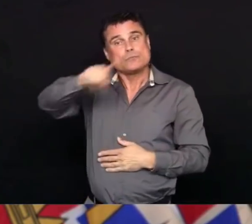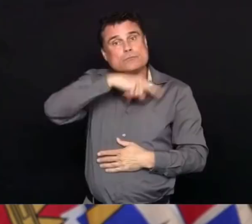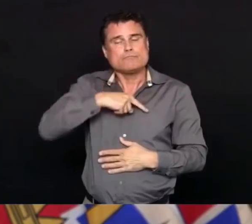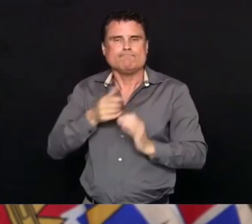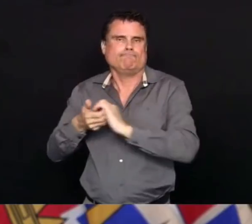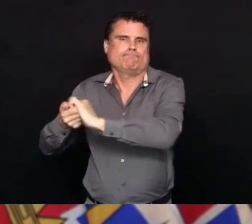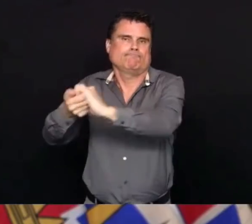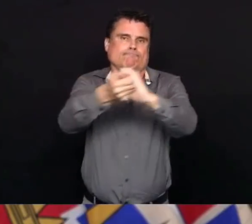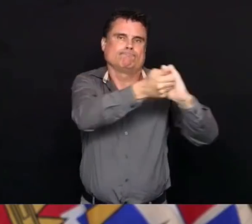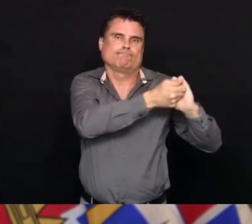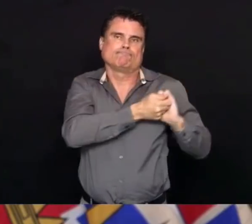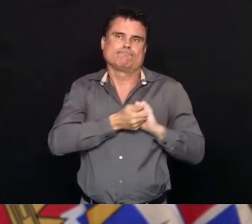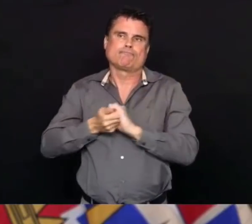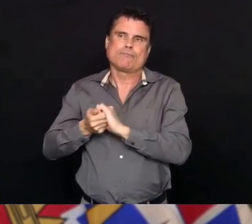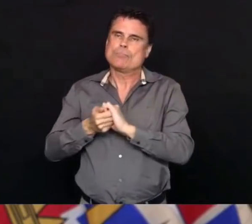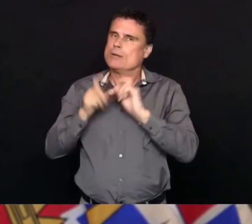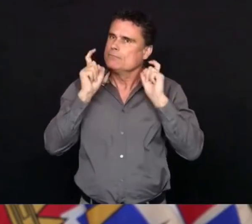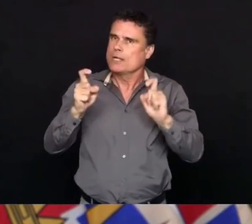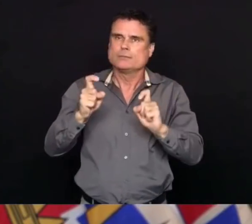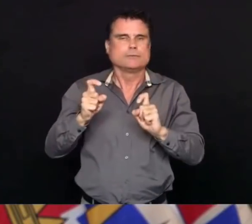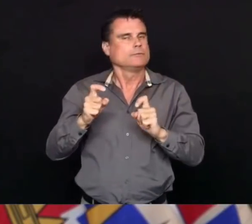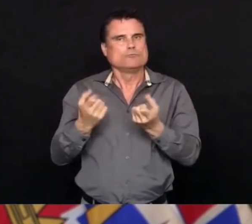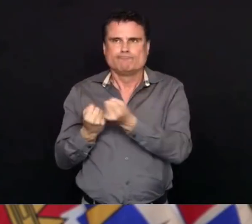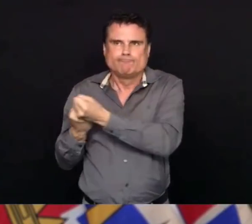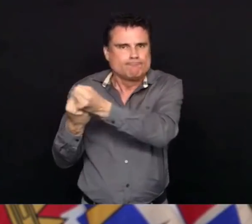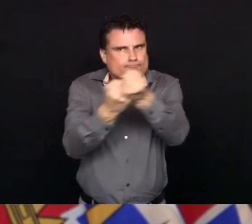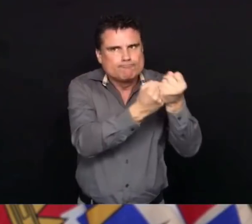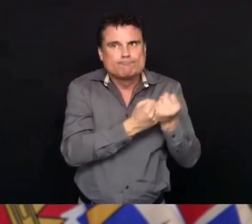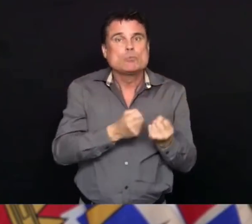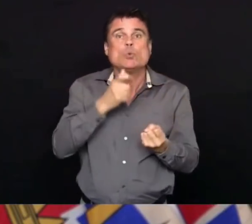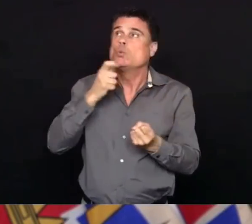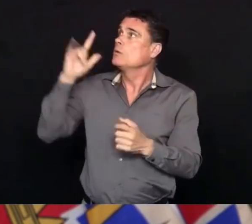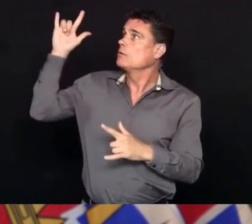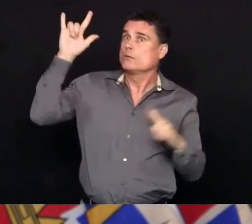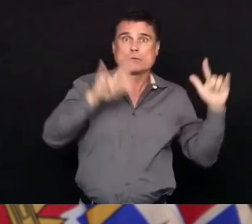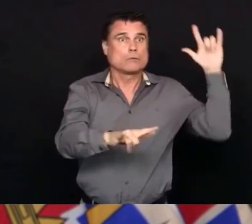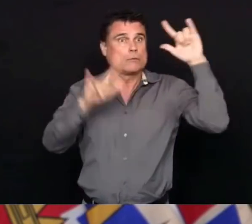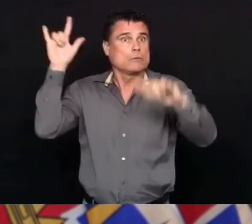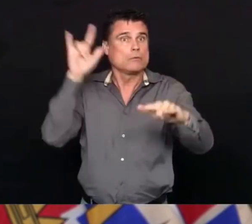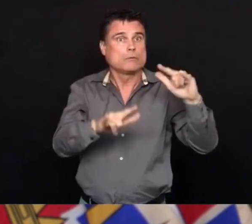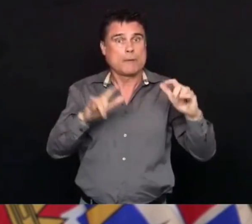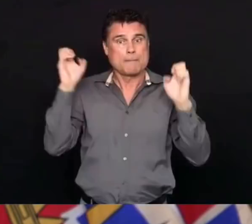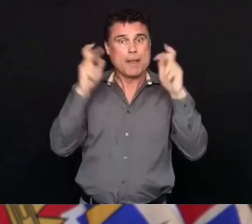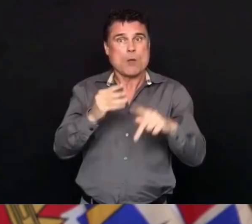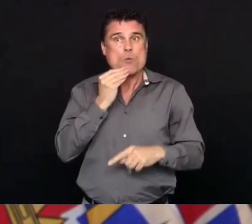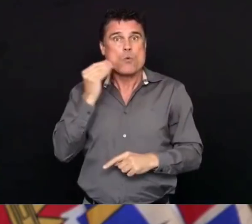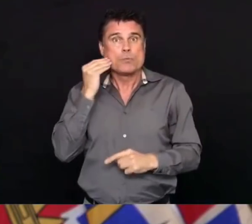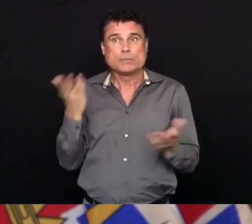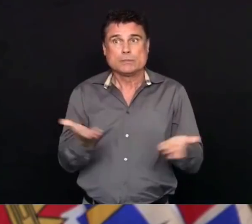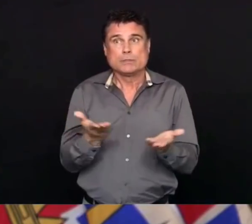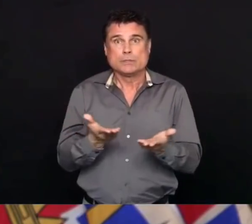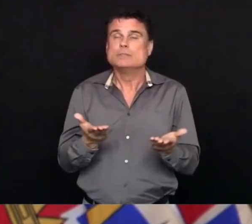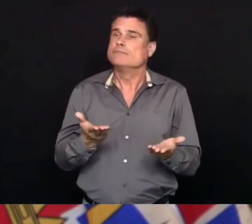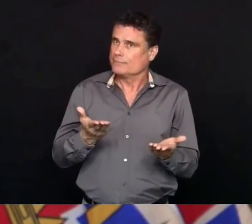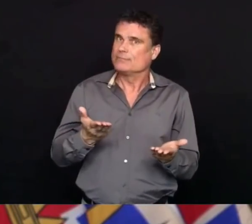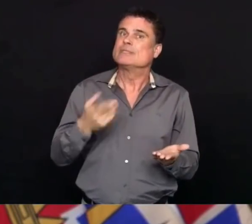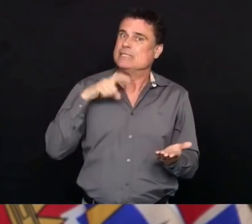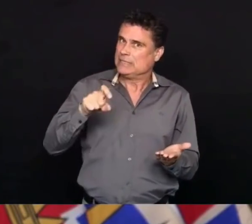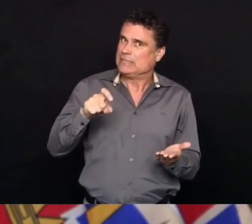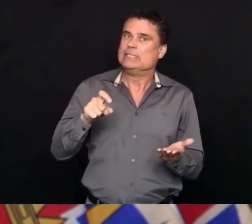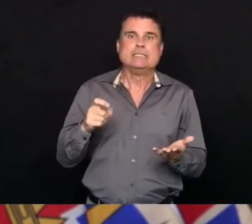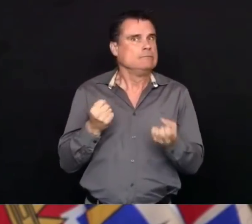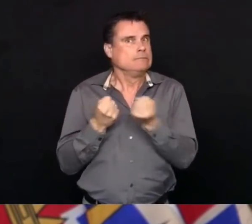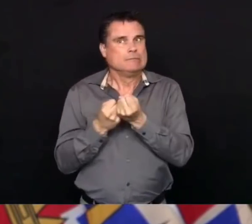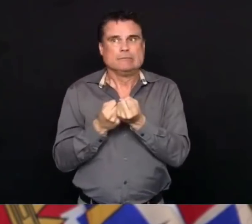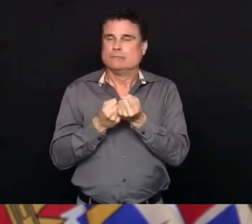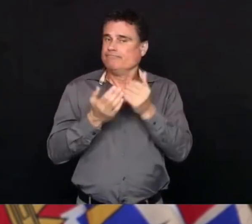And we need this for now and we need this for our future because this is going to be an important piece that we do going forward to make